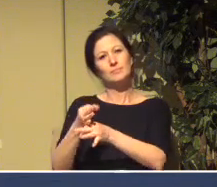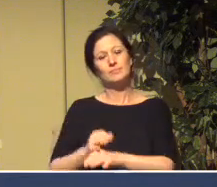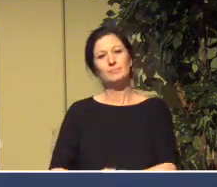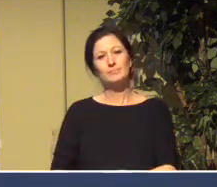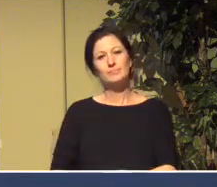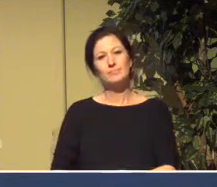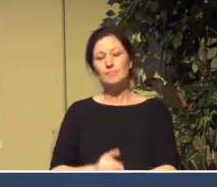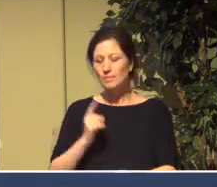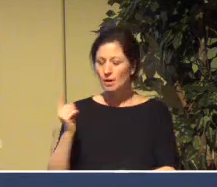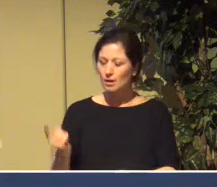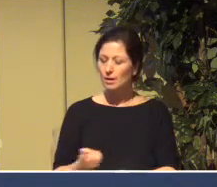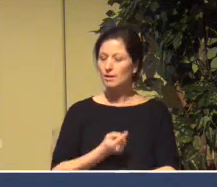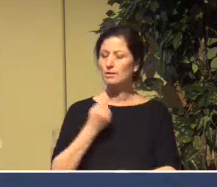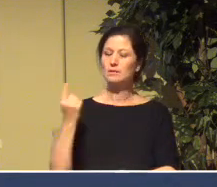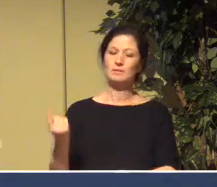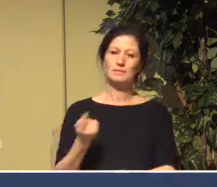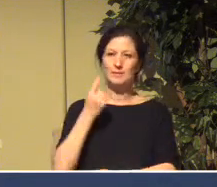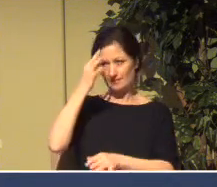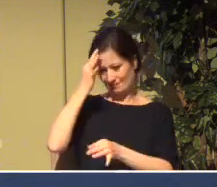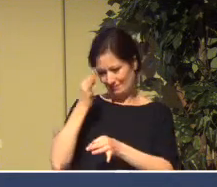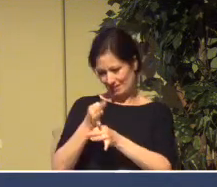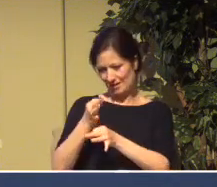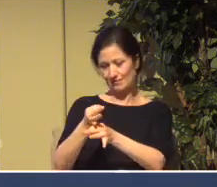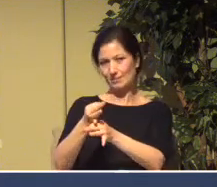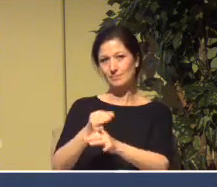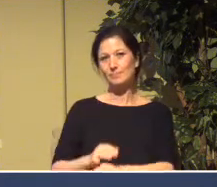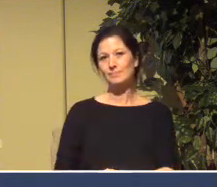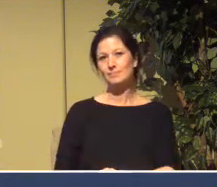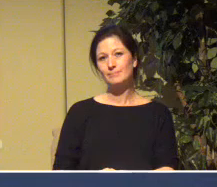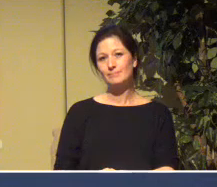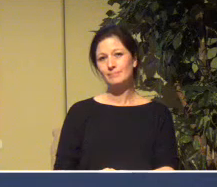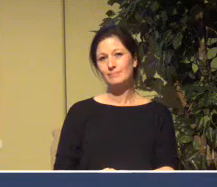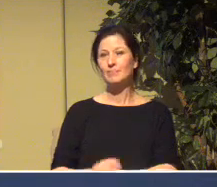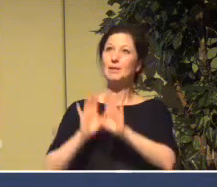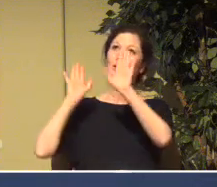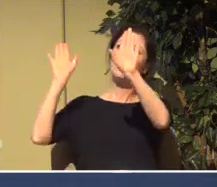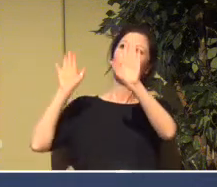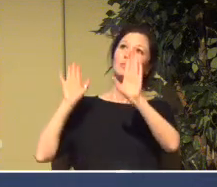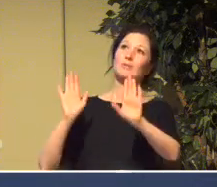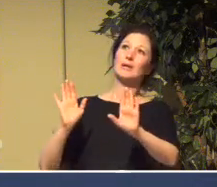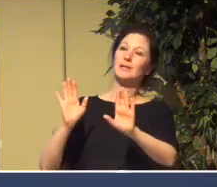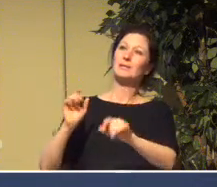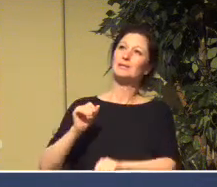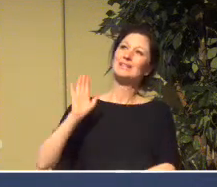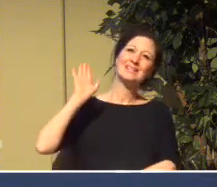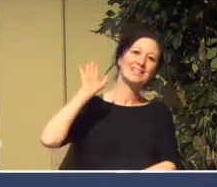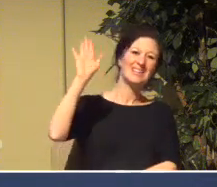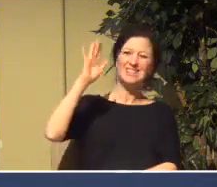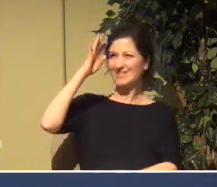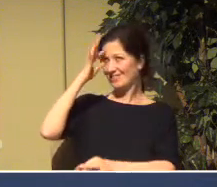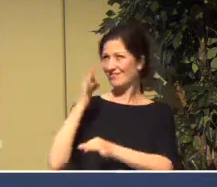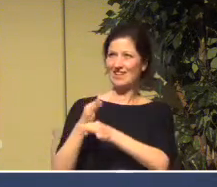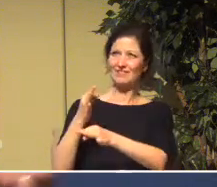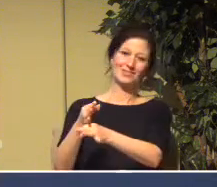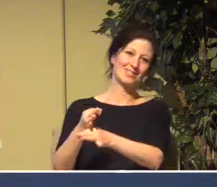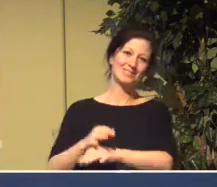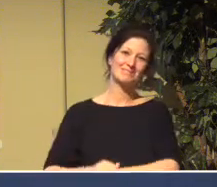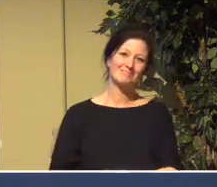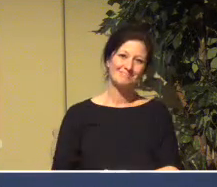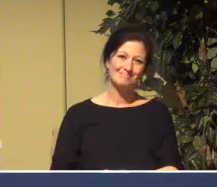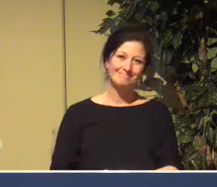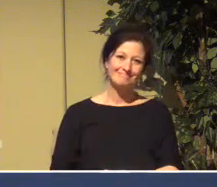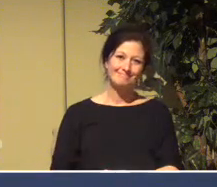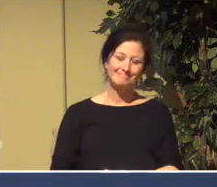He is always faithful. Great is his faithfulness. Father